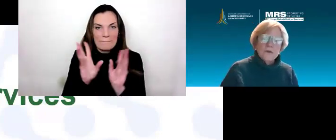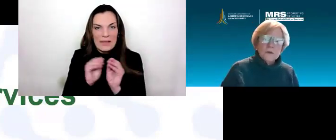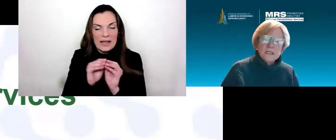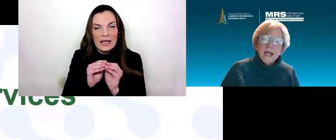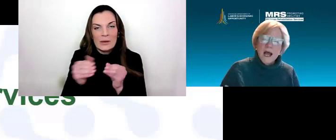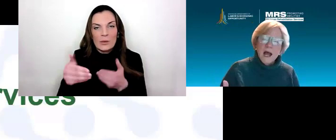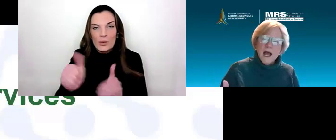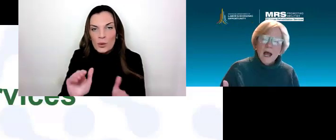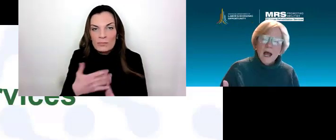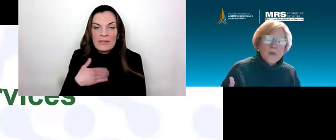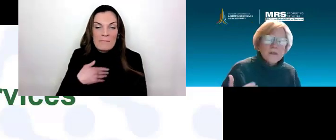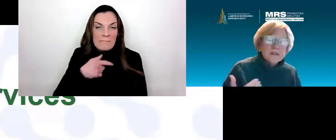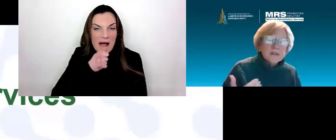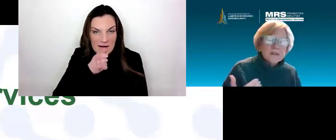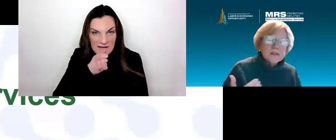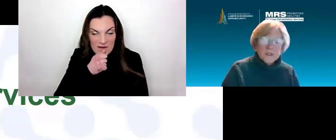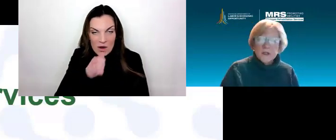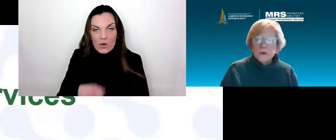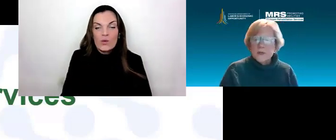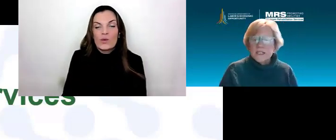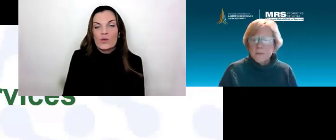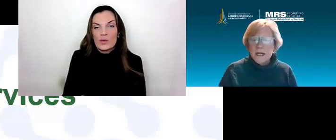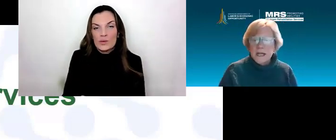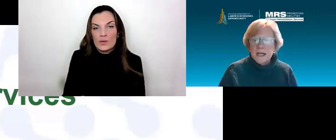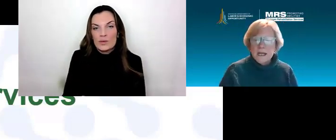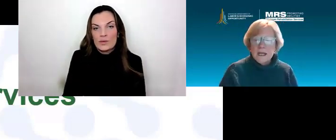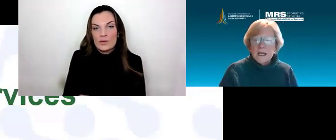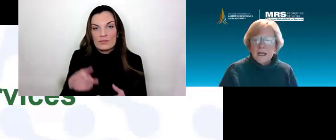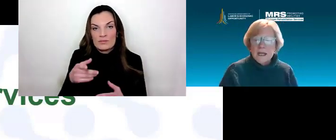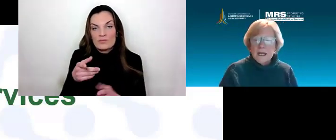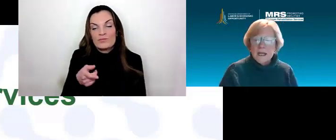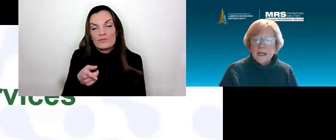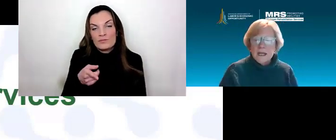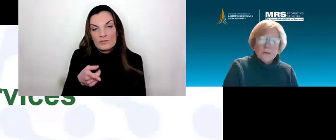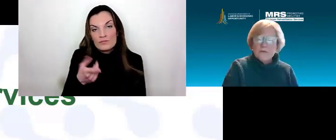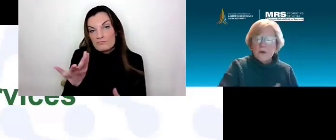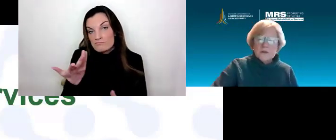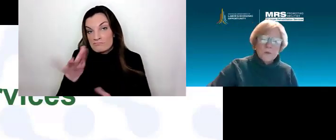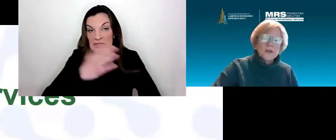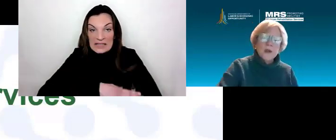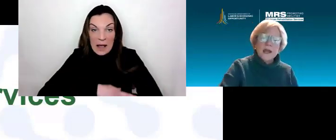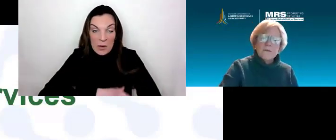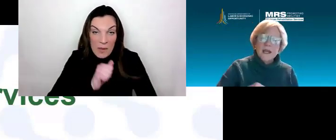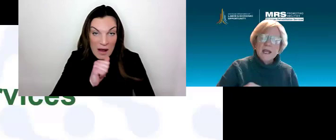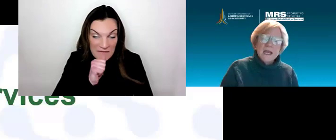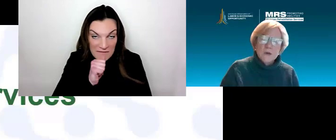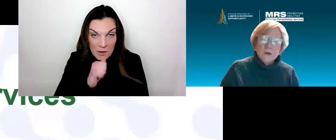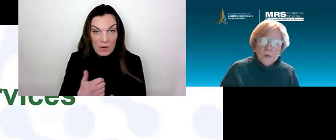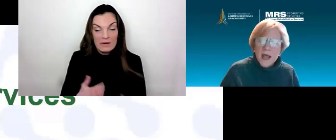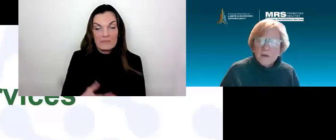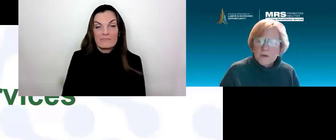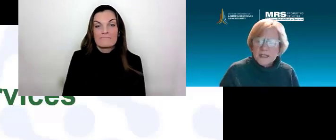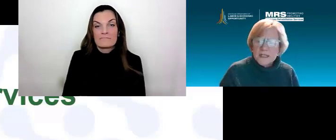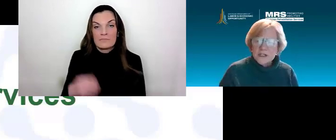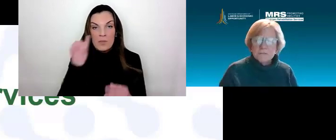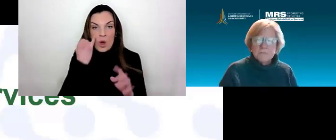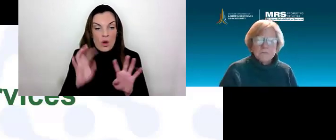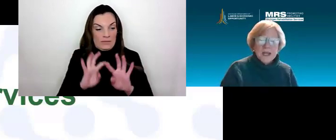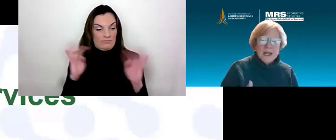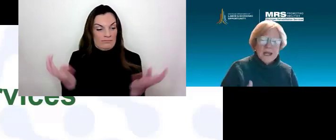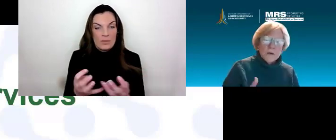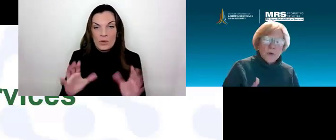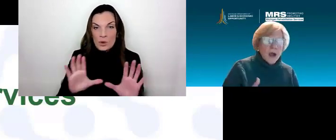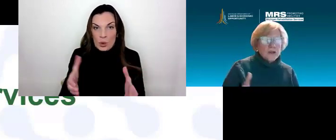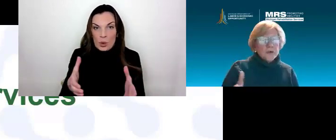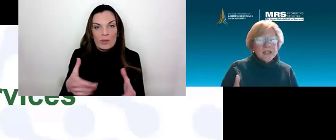of microphones for this person who is speaking. Using table microphones when you have a group conversation.